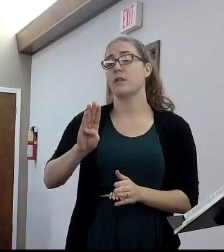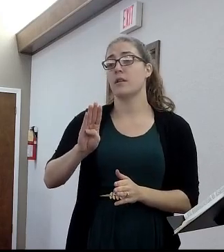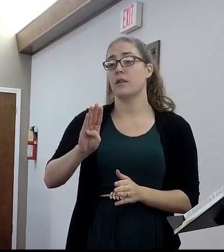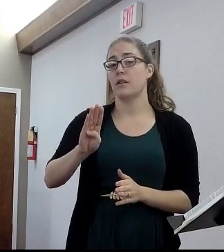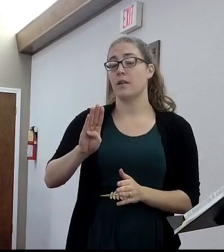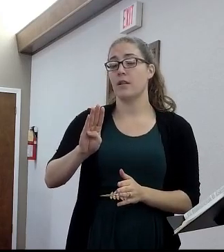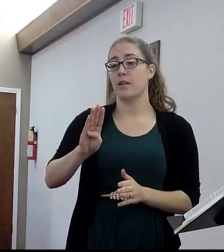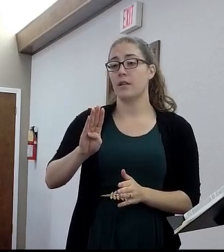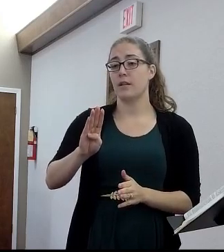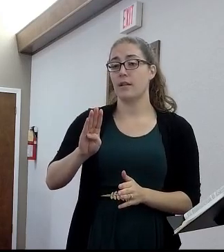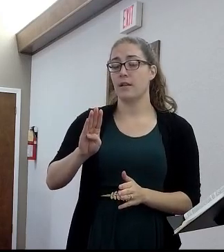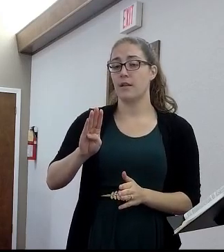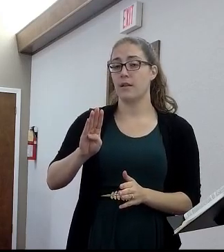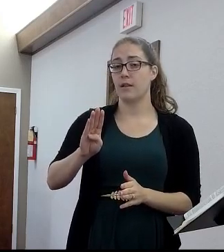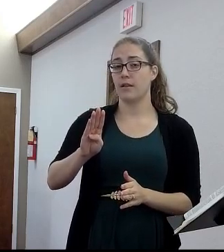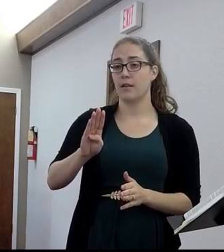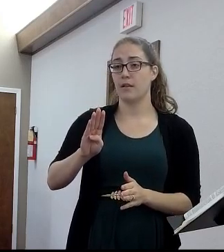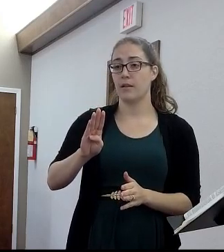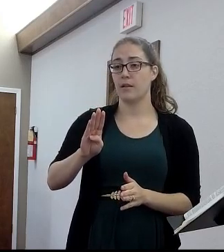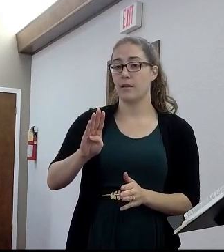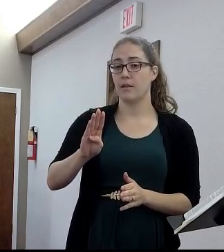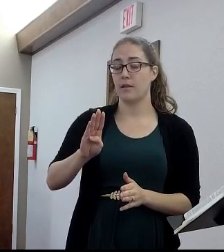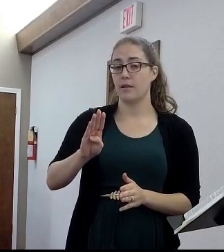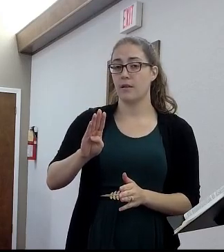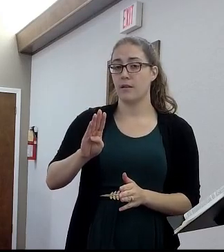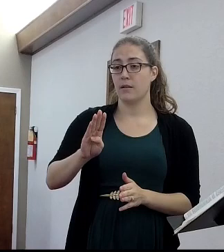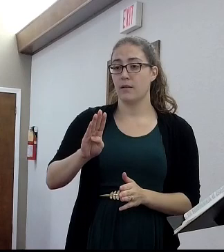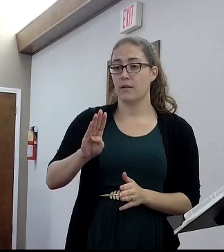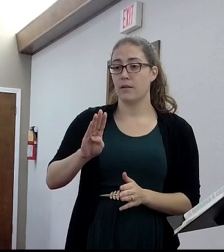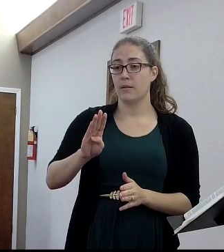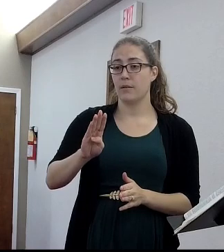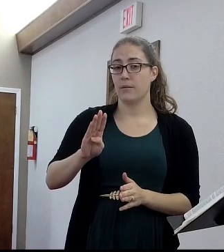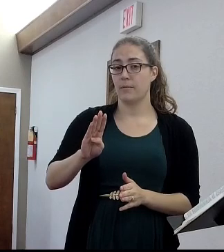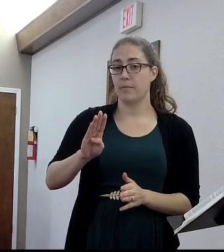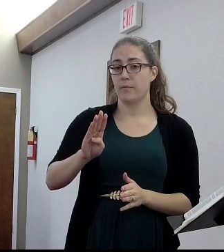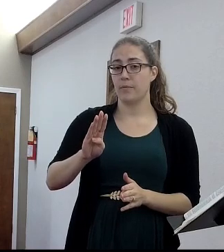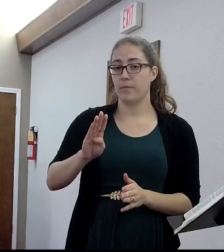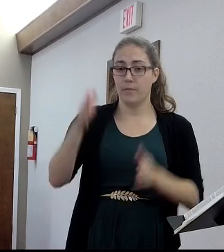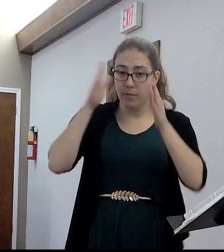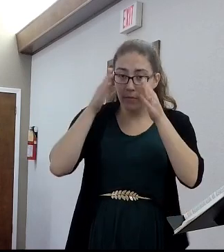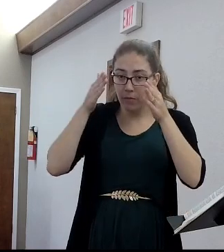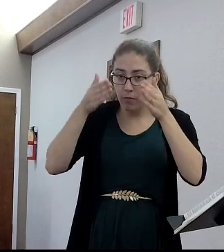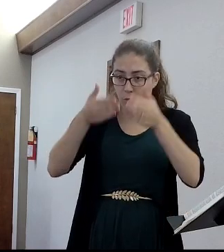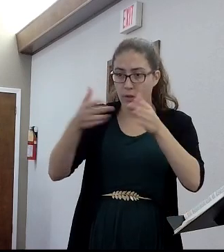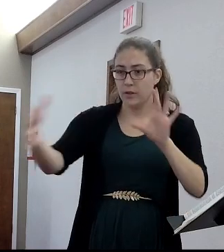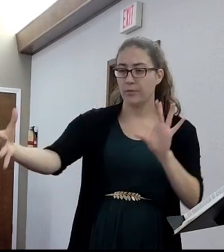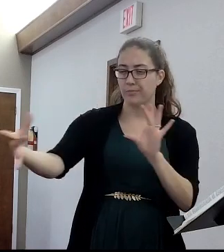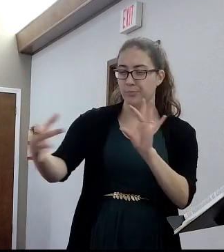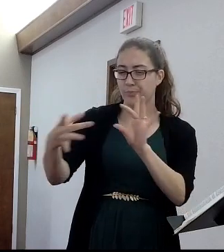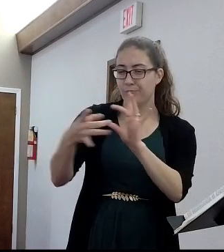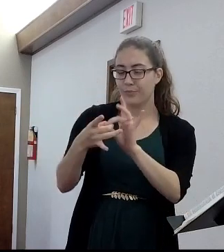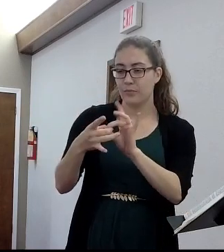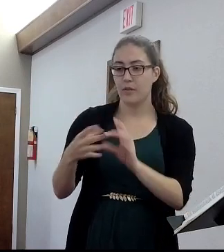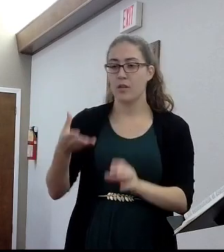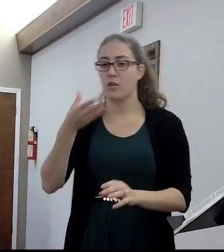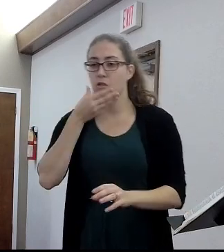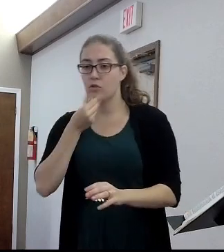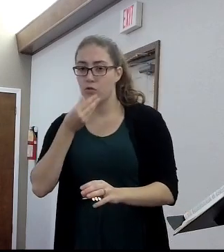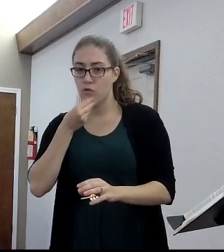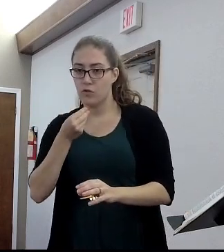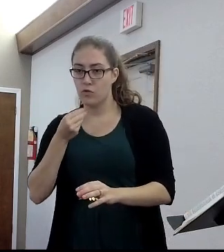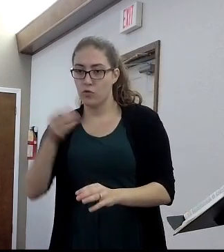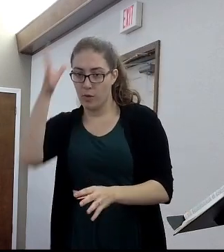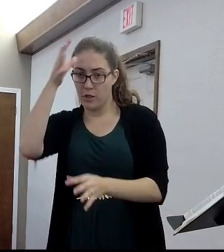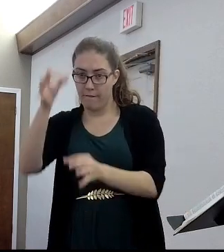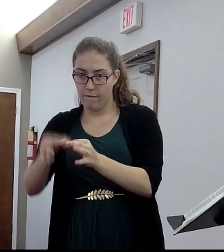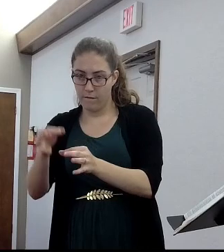how do you reconcile? He's basically, the whole book is reconciling Judaism, the Old Testament faith that was given